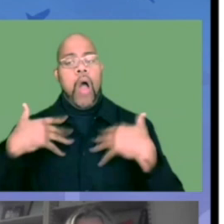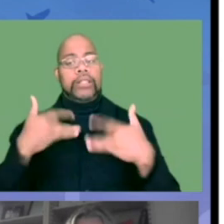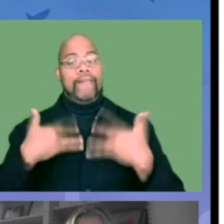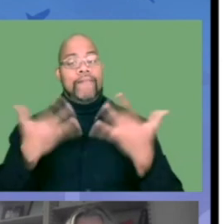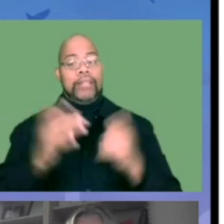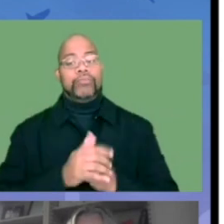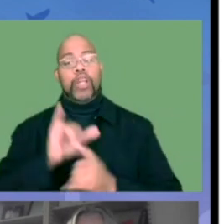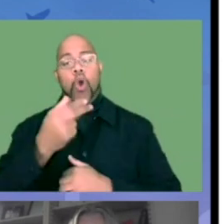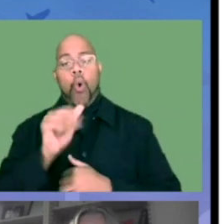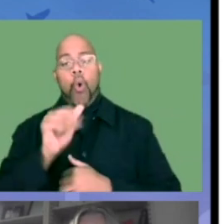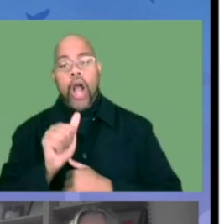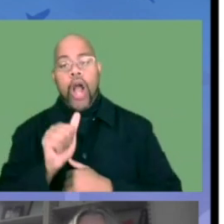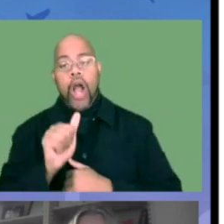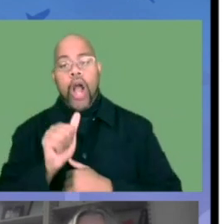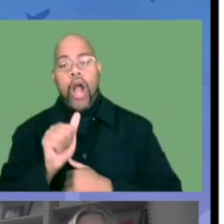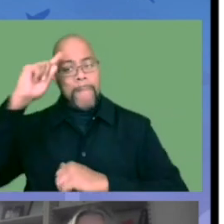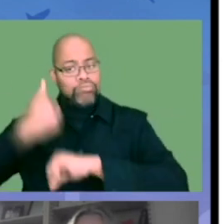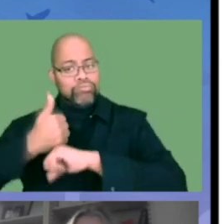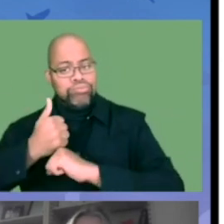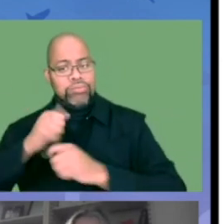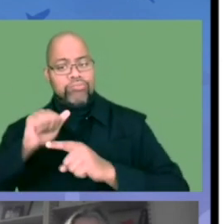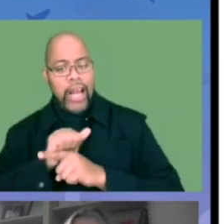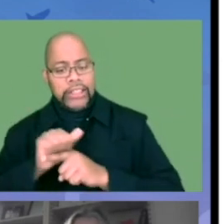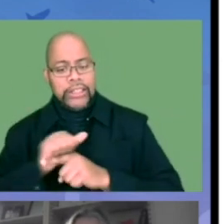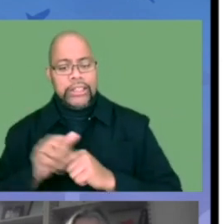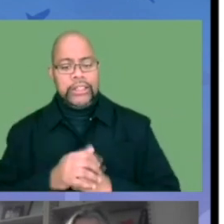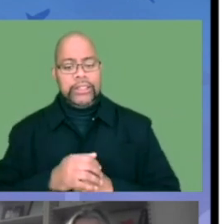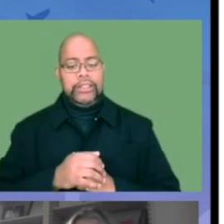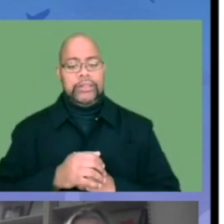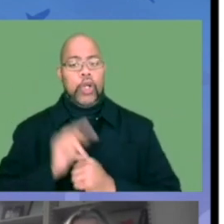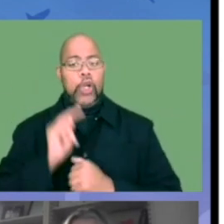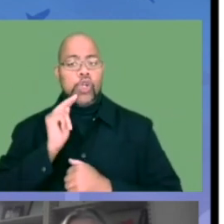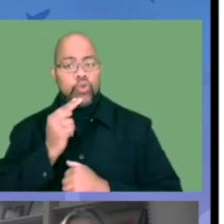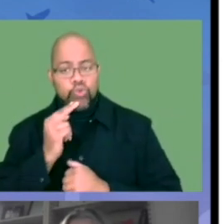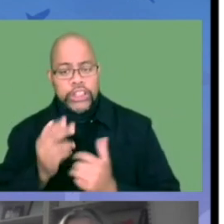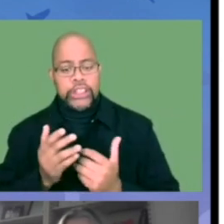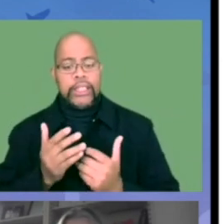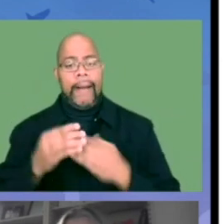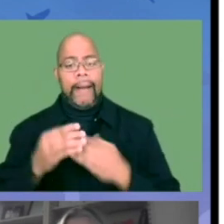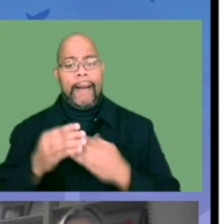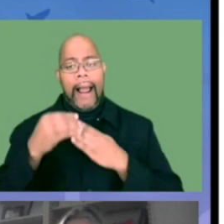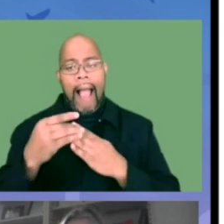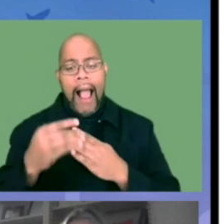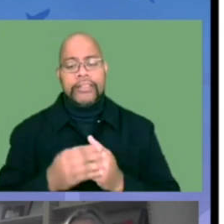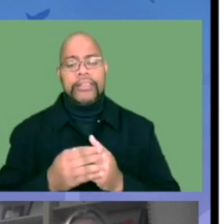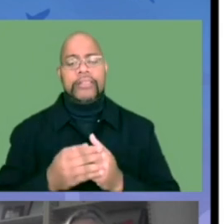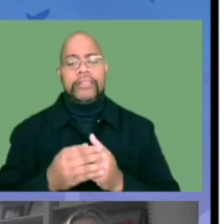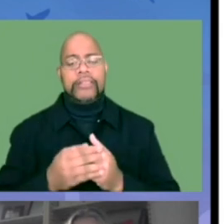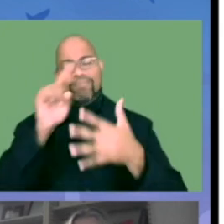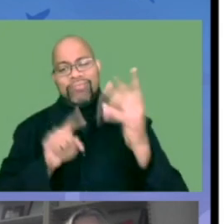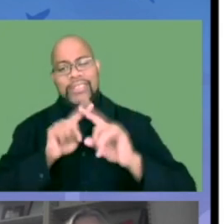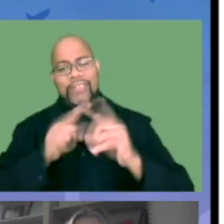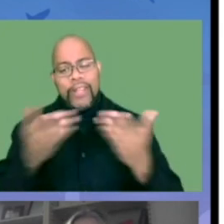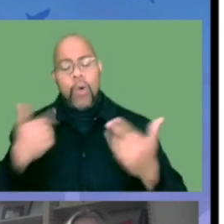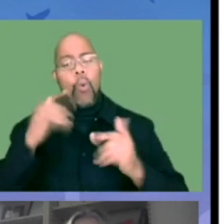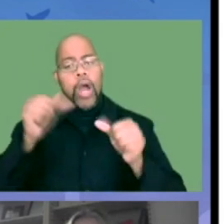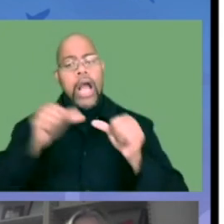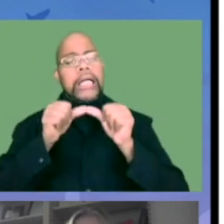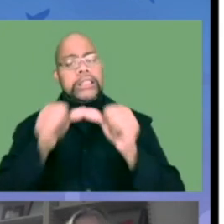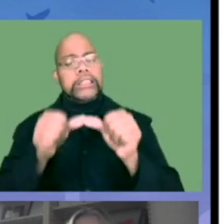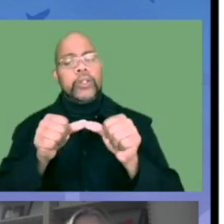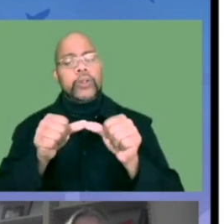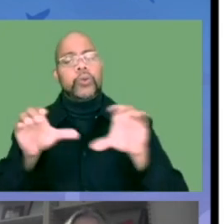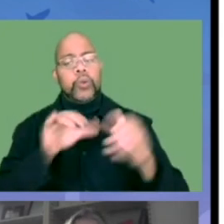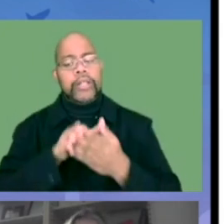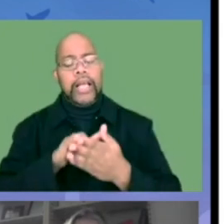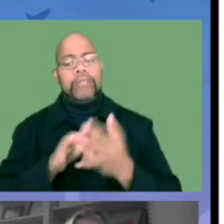two years to institutes of higher ed, nonprofit institutions, school districts, AEAs, who wish to